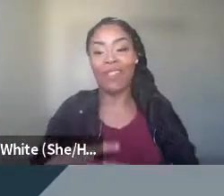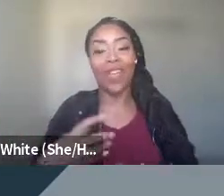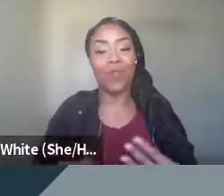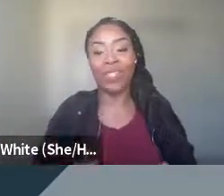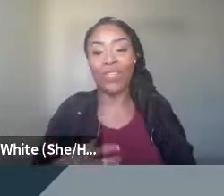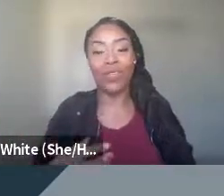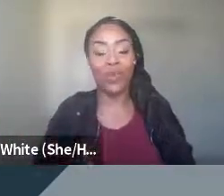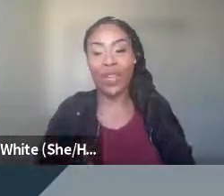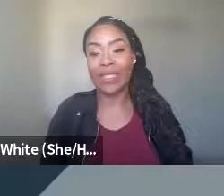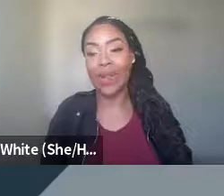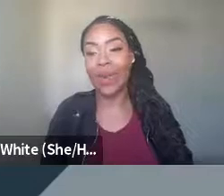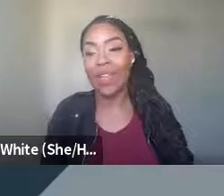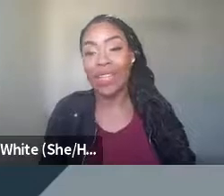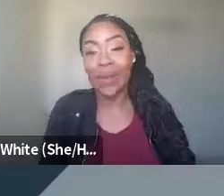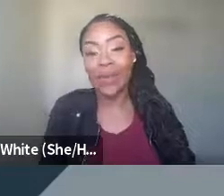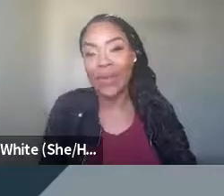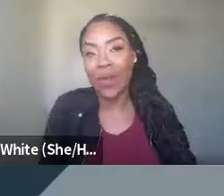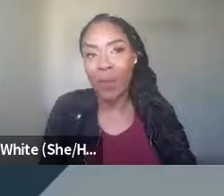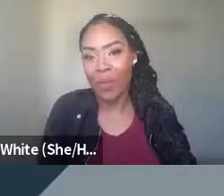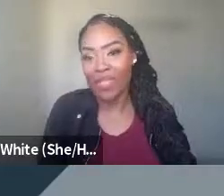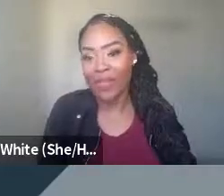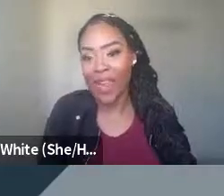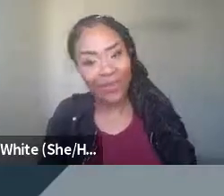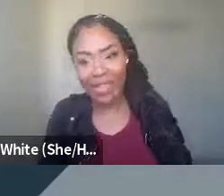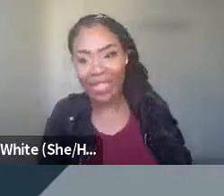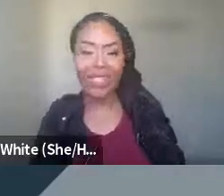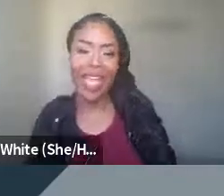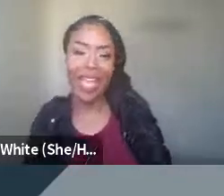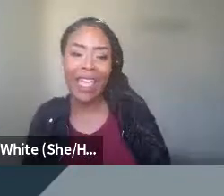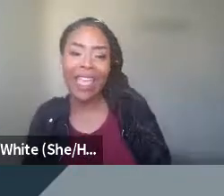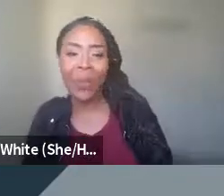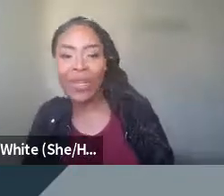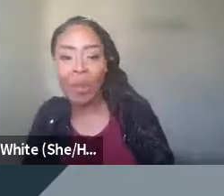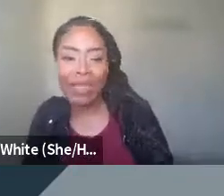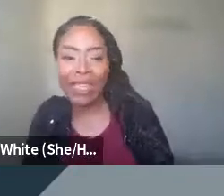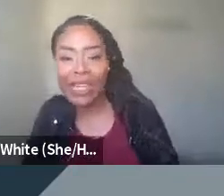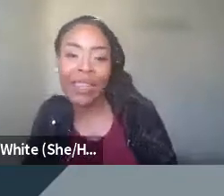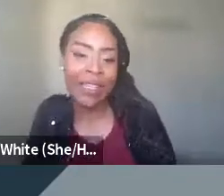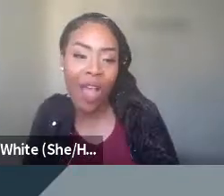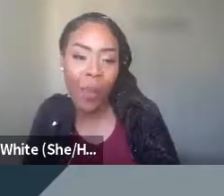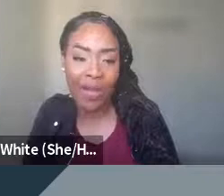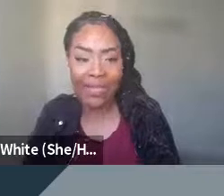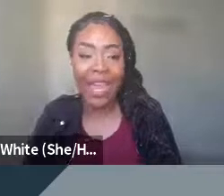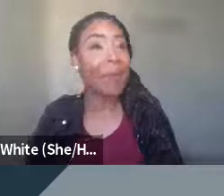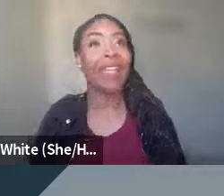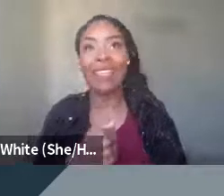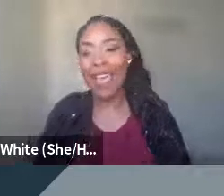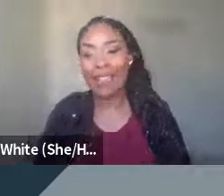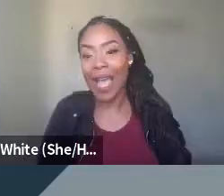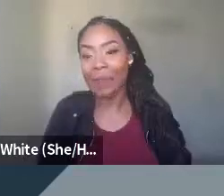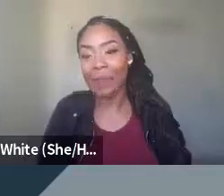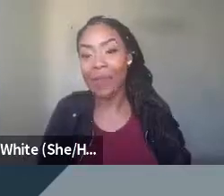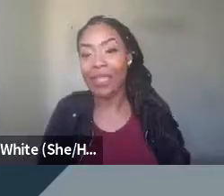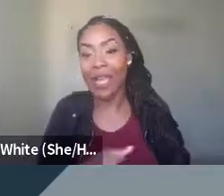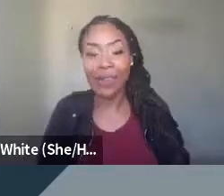them to have this conversation and choice, you know? And so then they'll come up with different kinds of activities. Hey, can we debate this topic next time? I'm like,